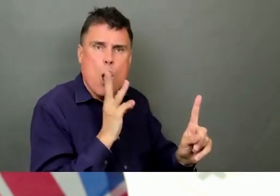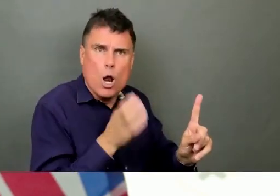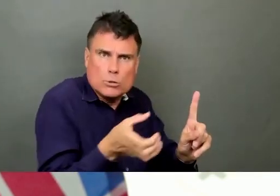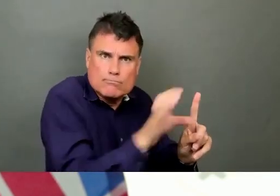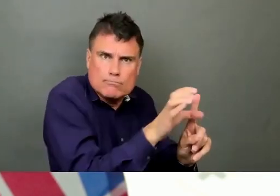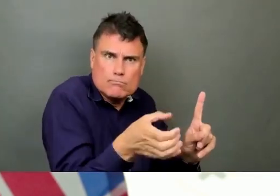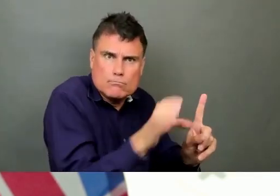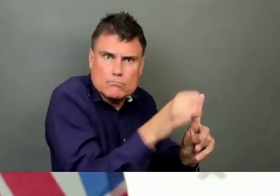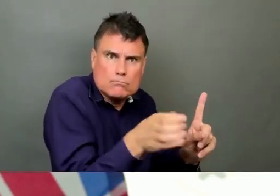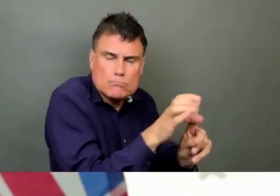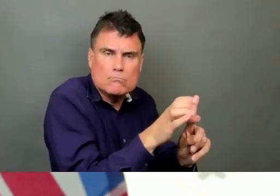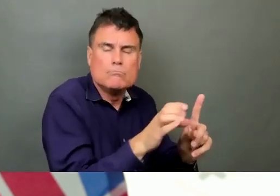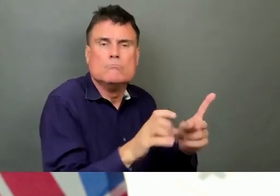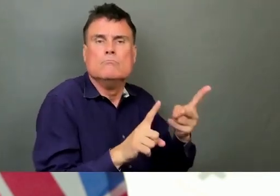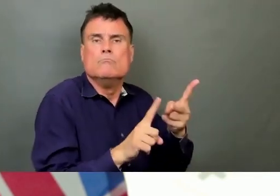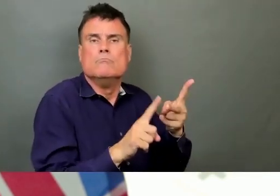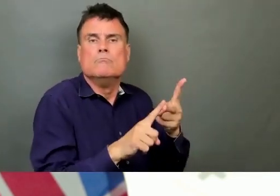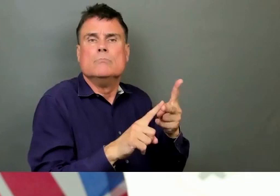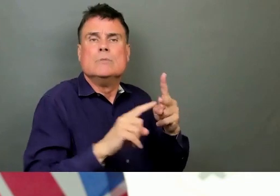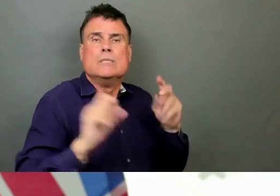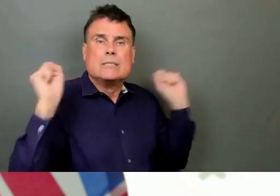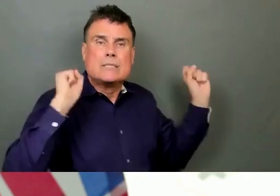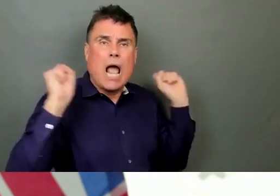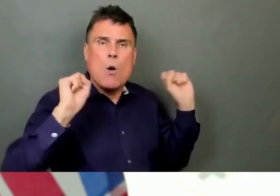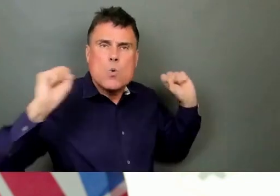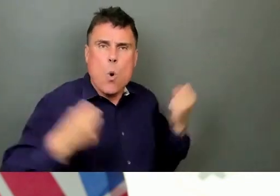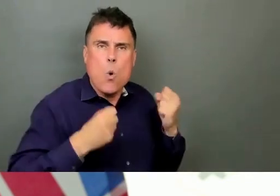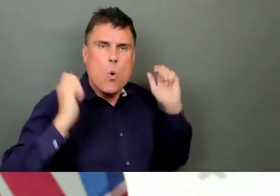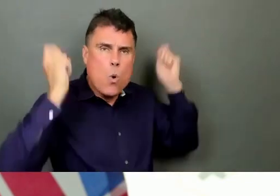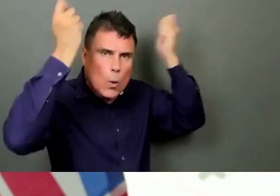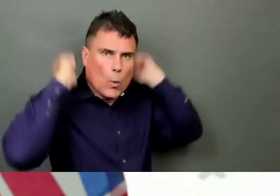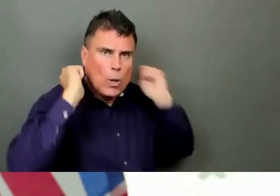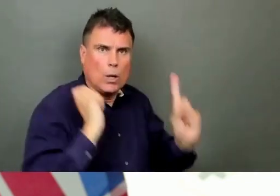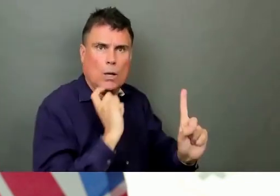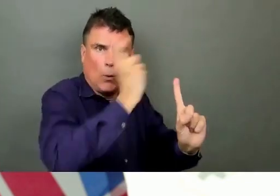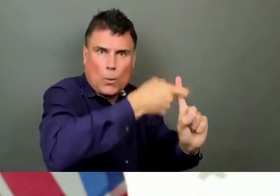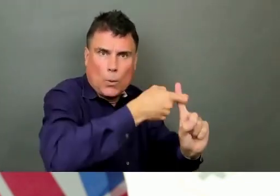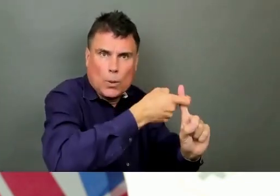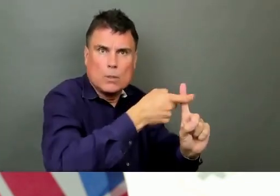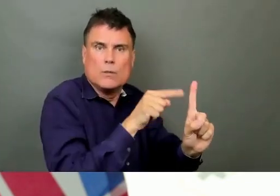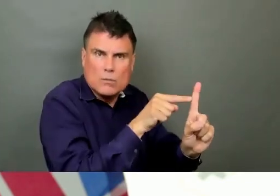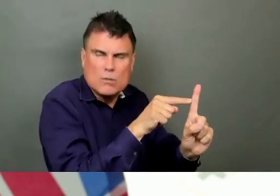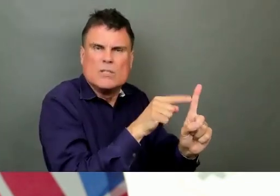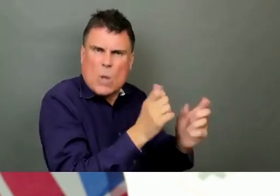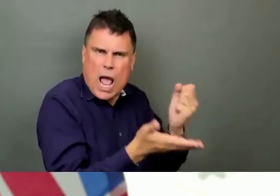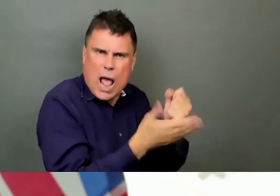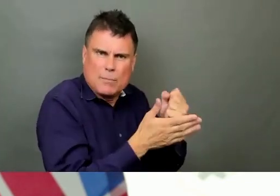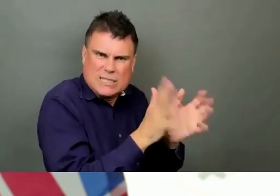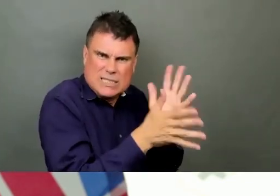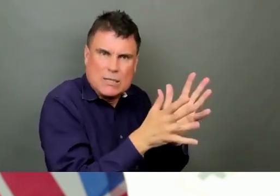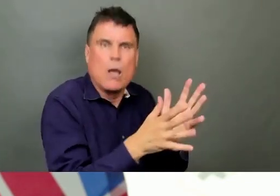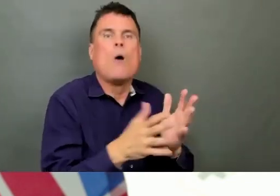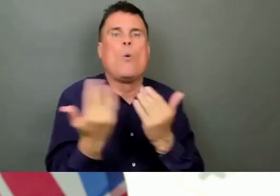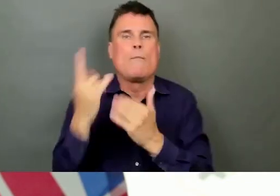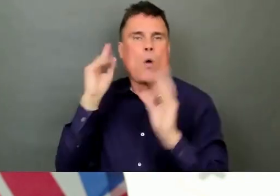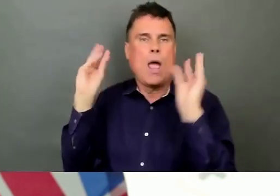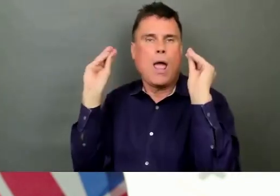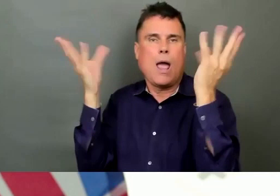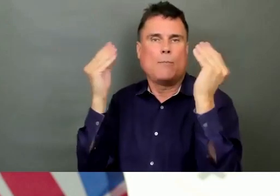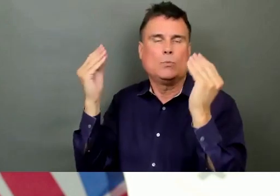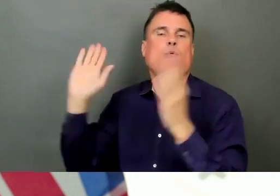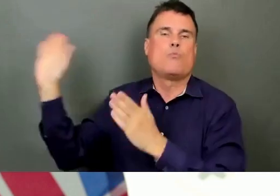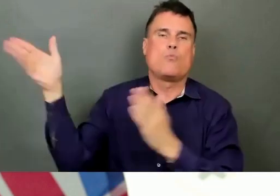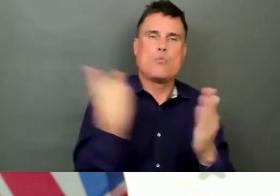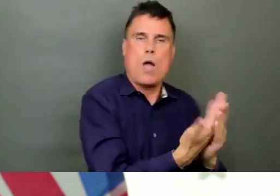I want to switch now a little bit to wildfire smoke. It's been very smoky throughout the central interior of the